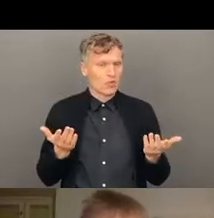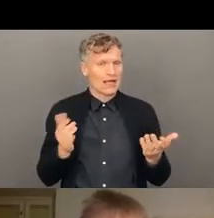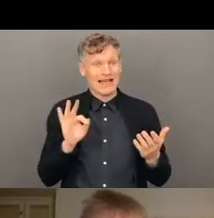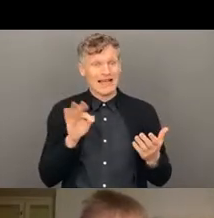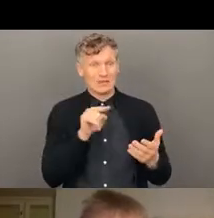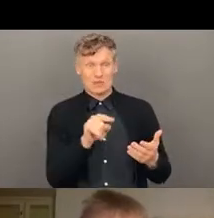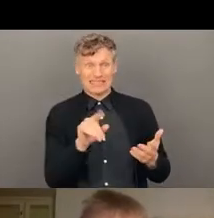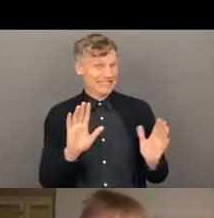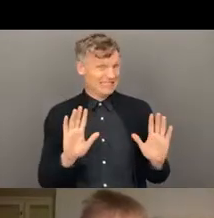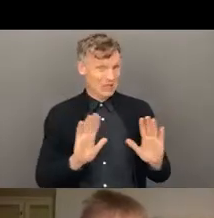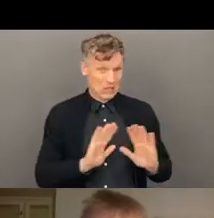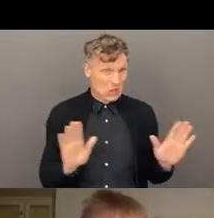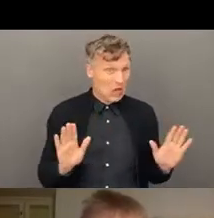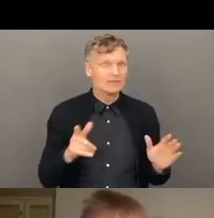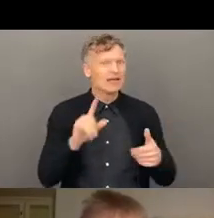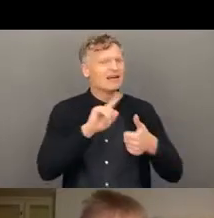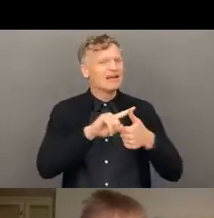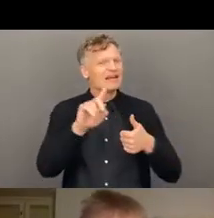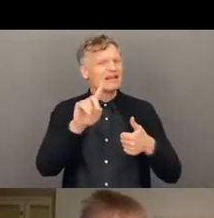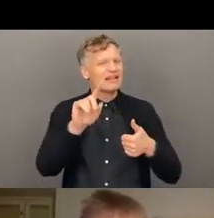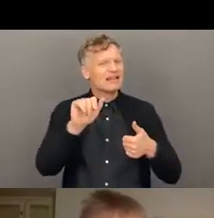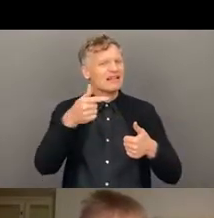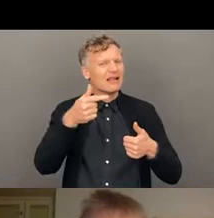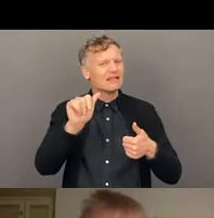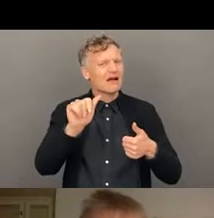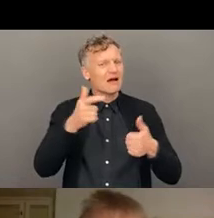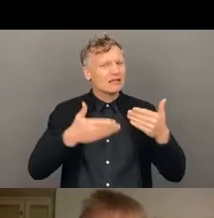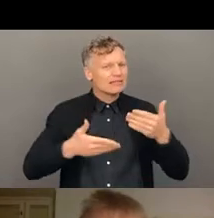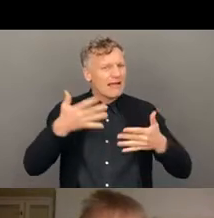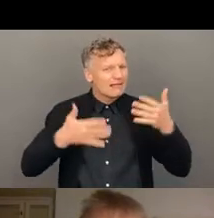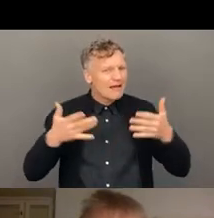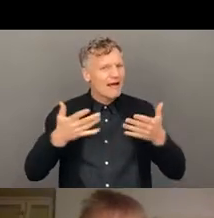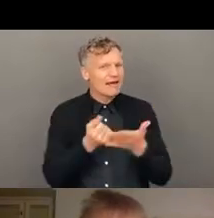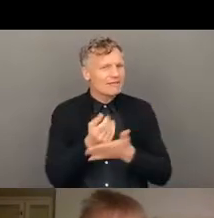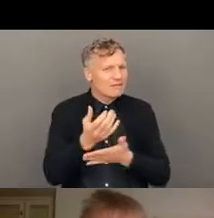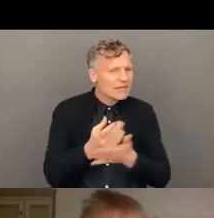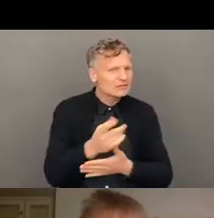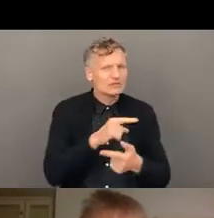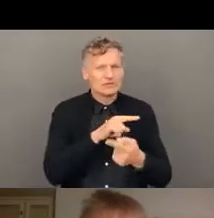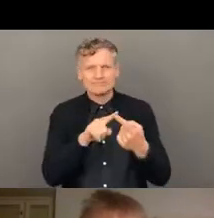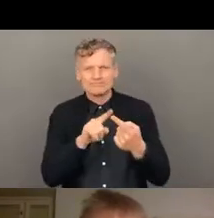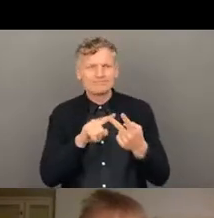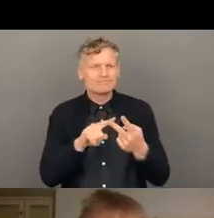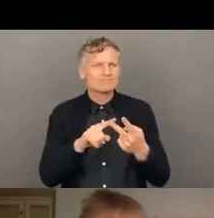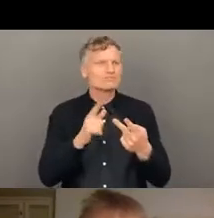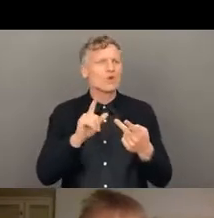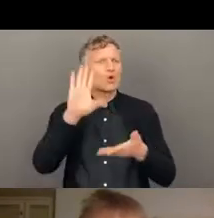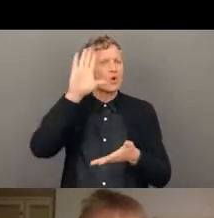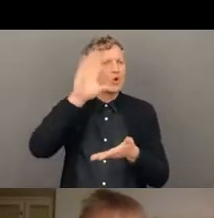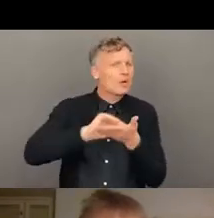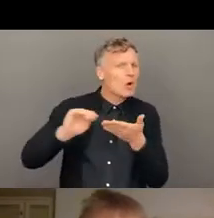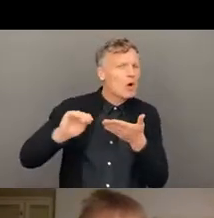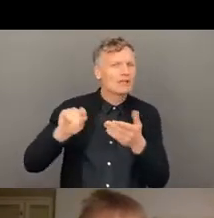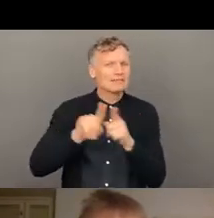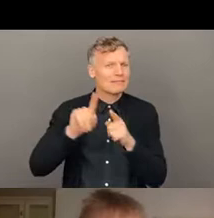data. It's gathering data. It's creating a community of practice. It's looking at a uniform global approach to development and